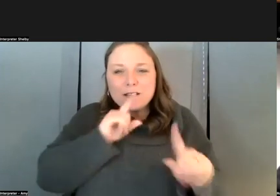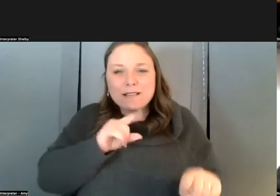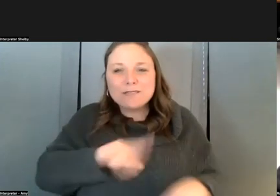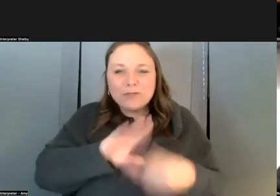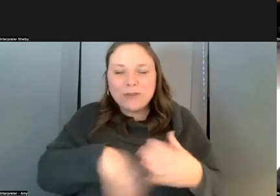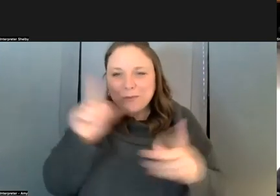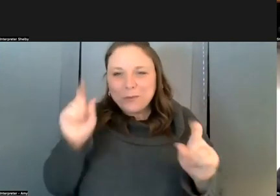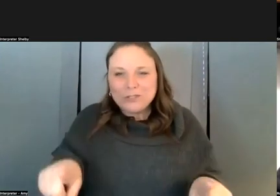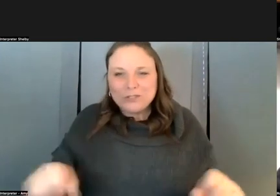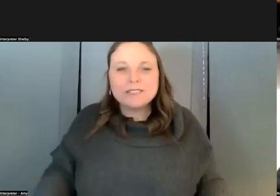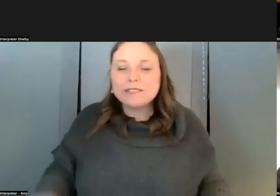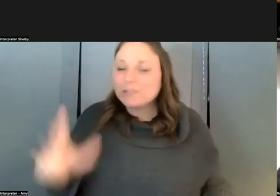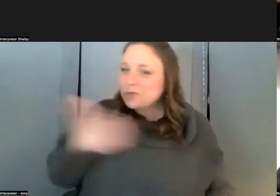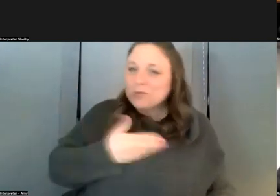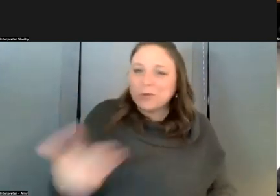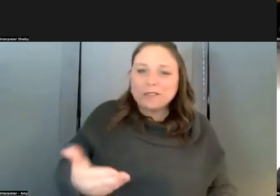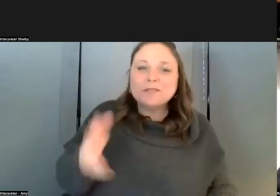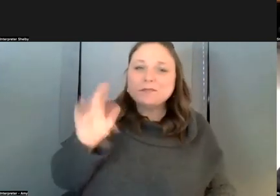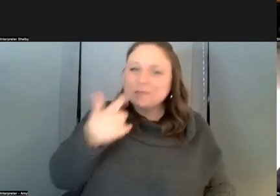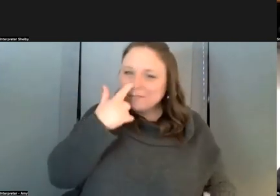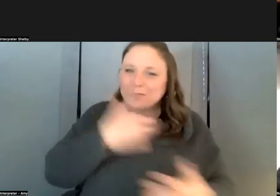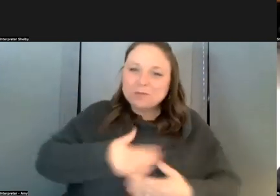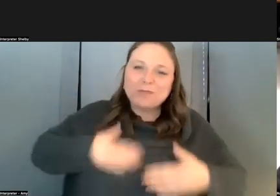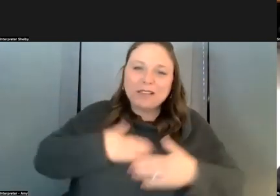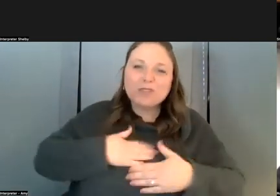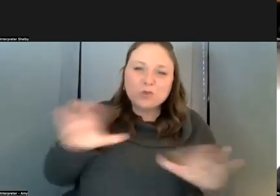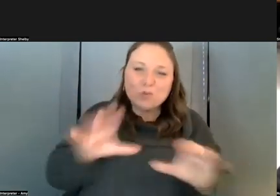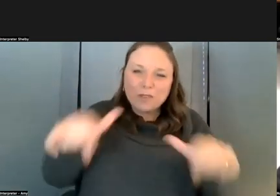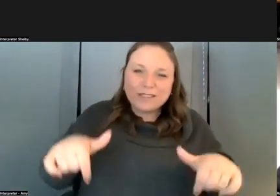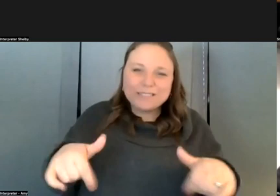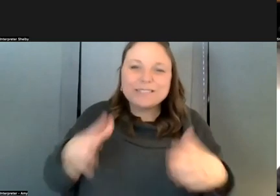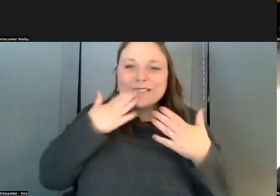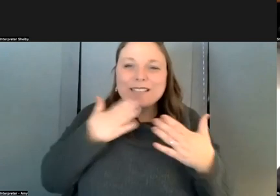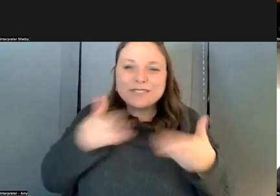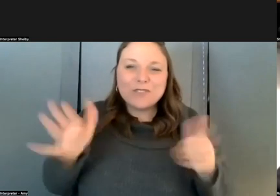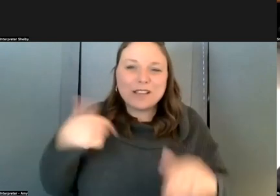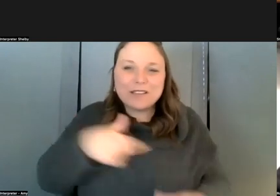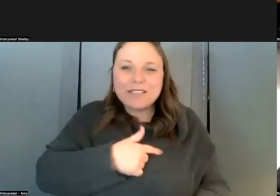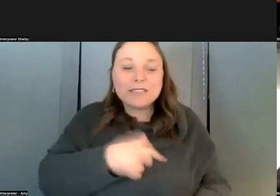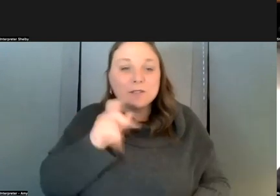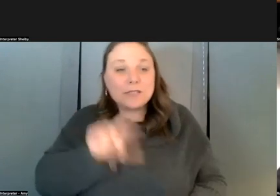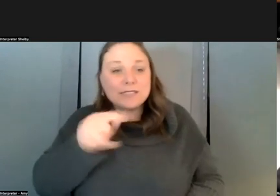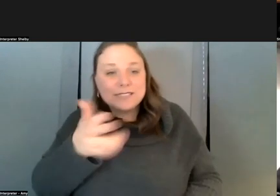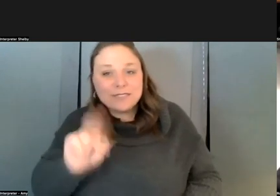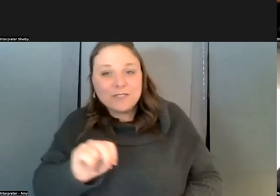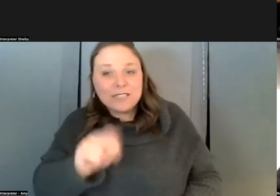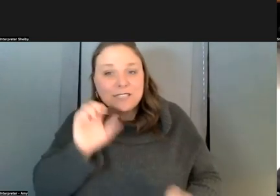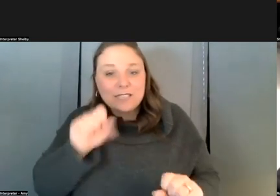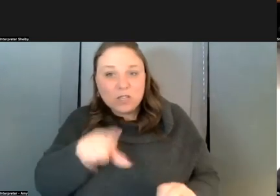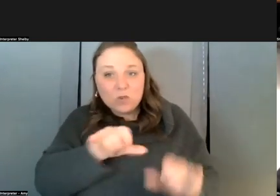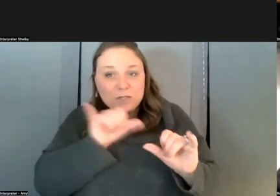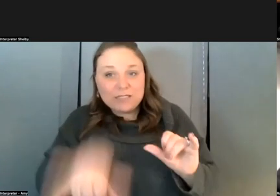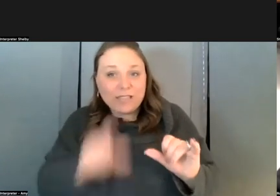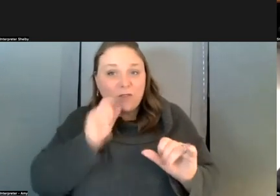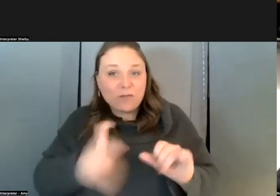you're very welcome it was a total pleasure to be able to do this and thanks a lot so steven can uh can we have you hang on just for a couple